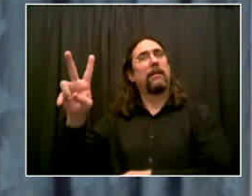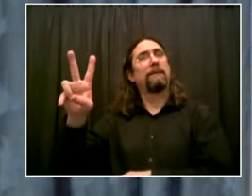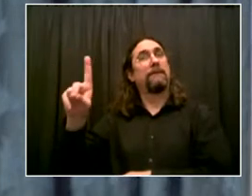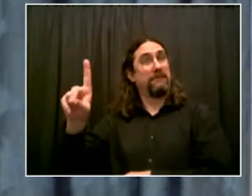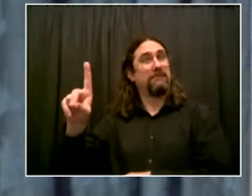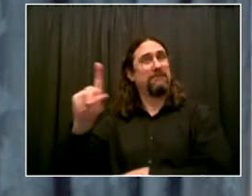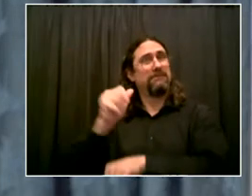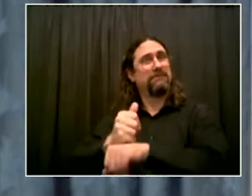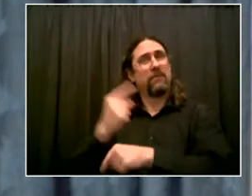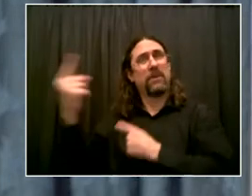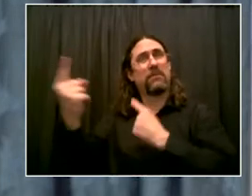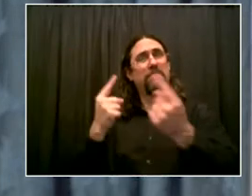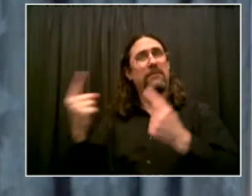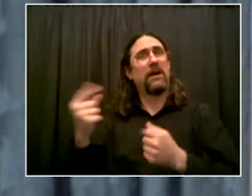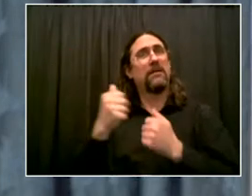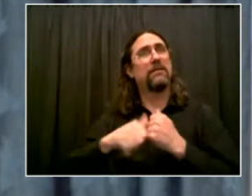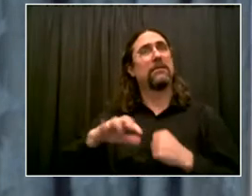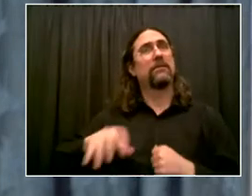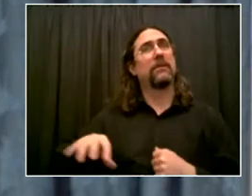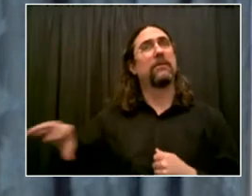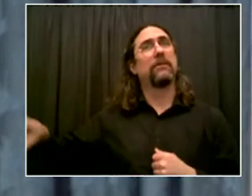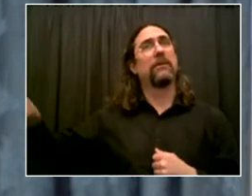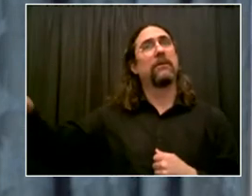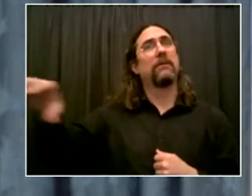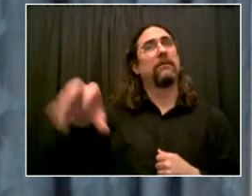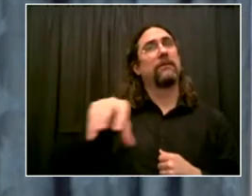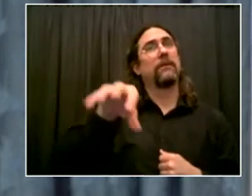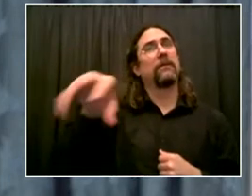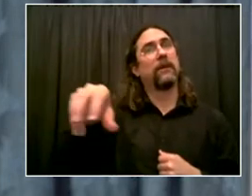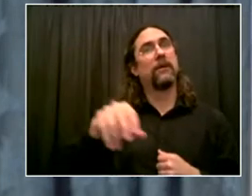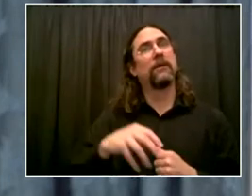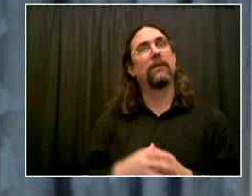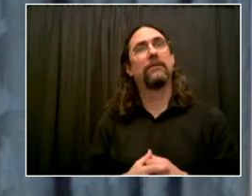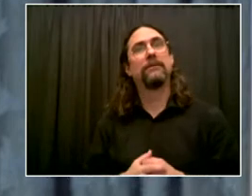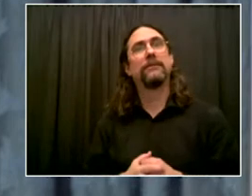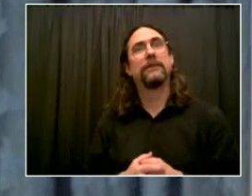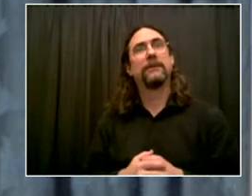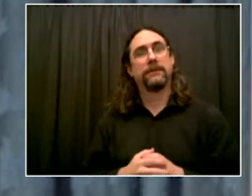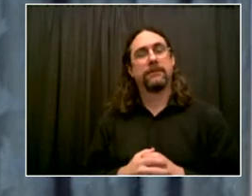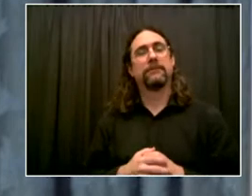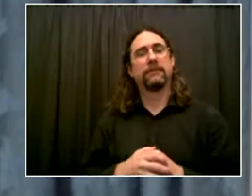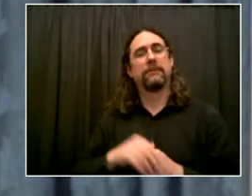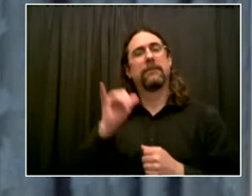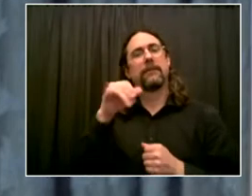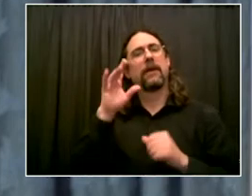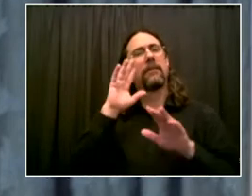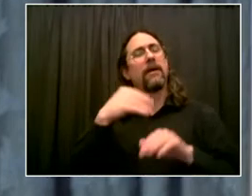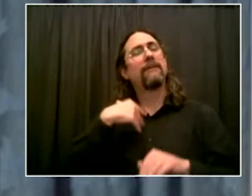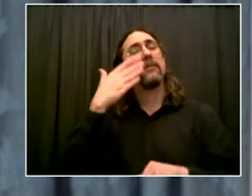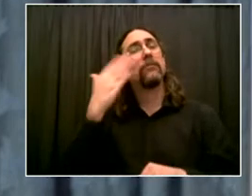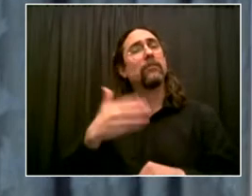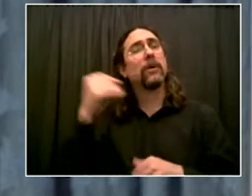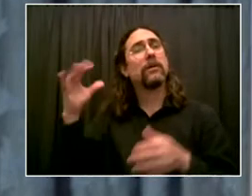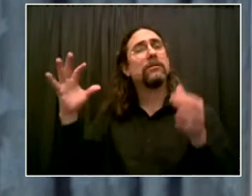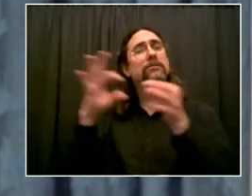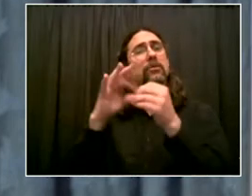business districts, better connect to the Queens Borough and Brooklyn Bridges, which, by the way, will have their own dedicated bike lanes.